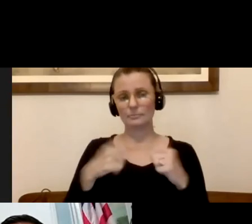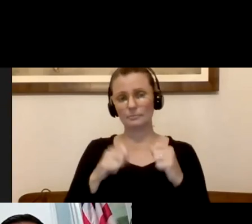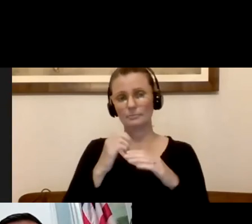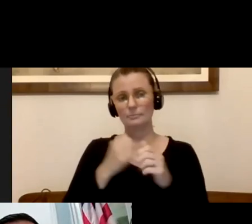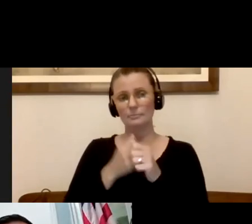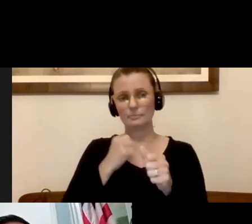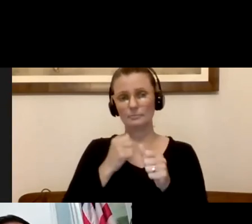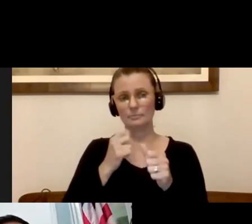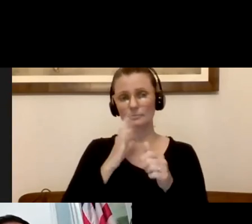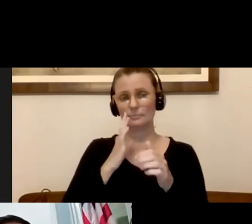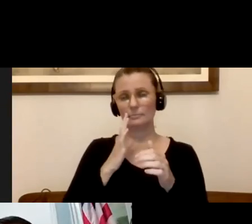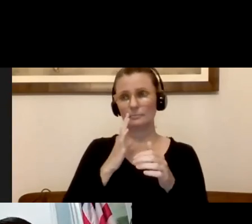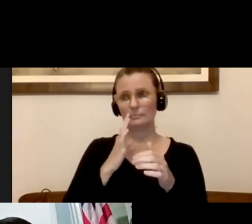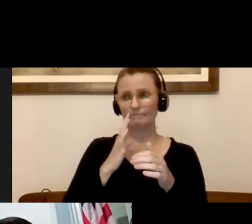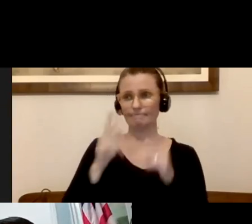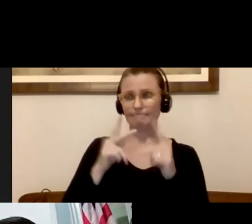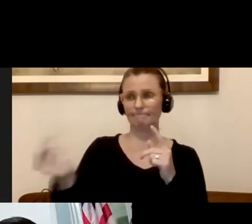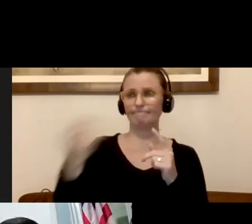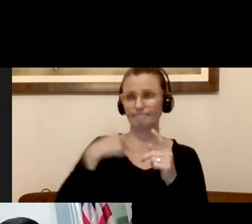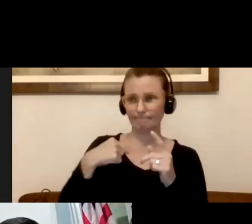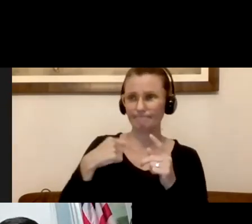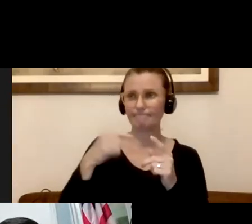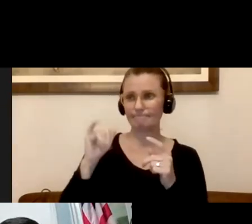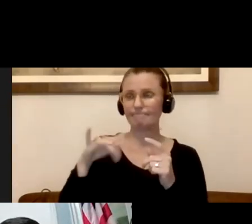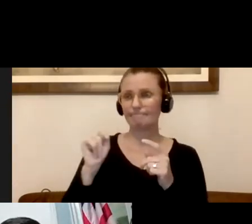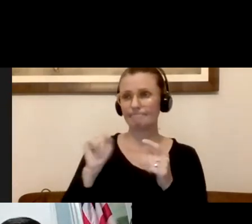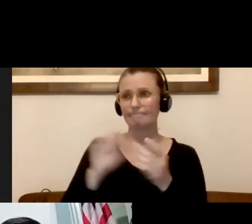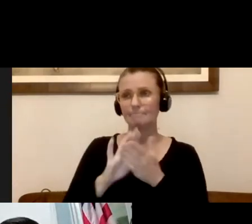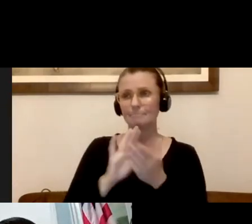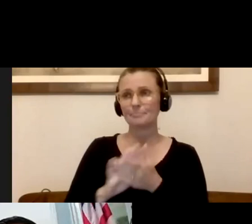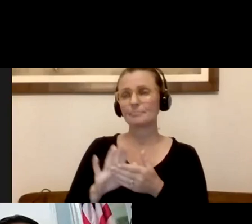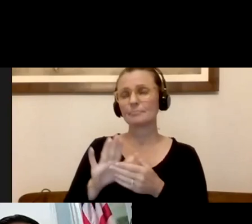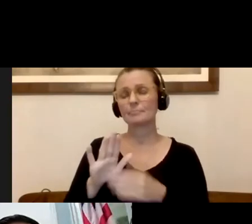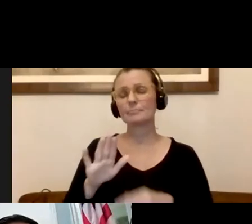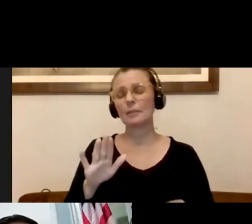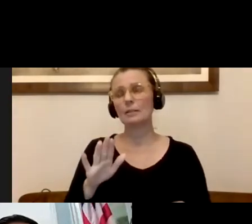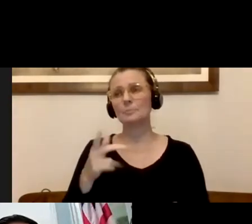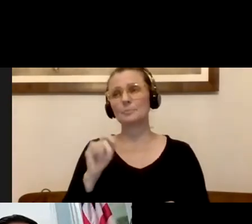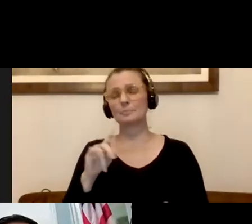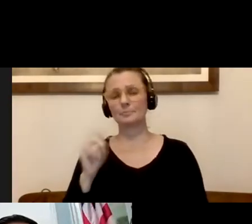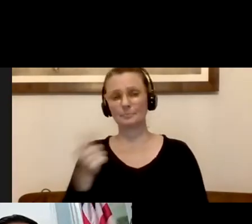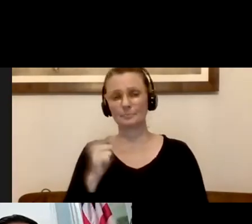I'll take that. So, yes, we understand that these are difficult times and the dust bunny